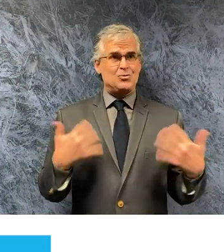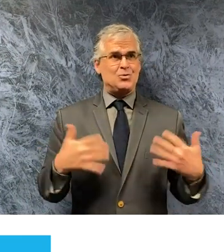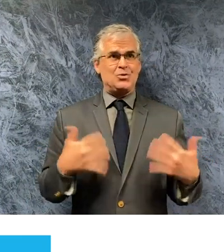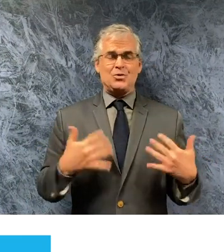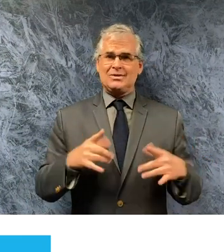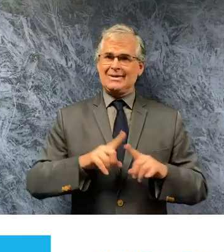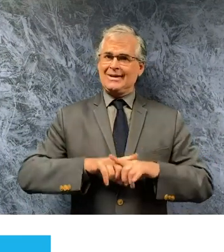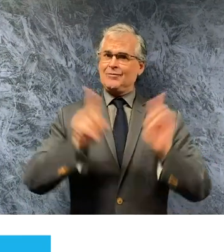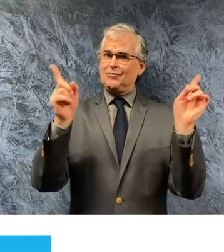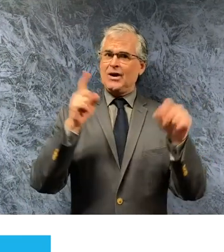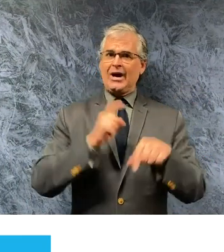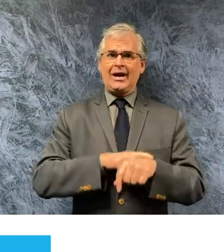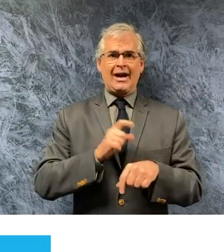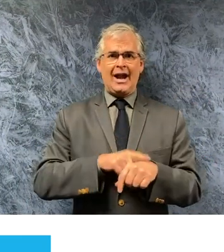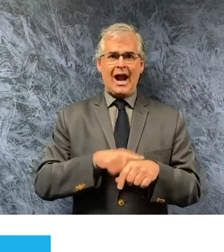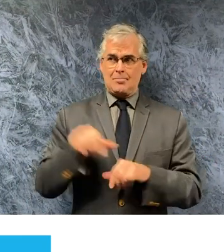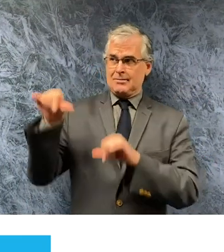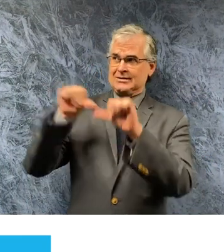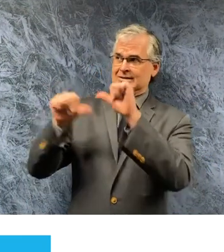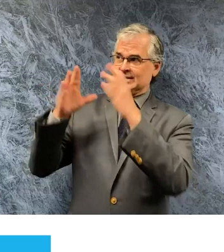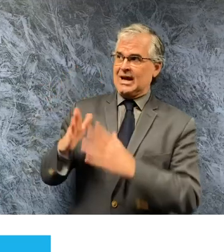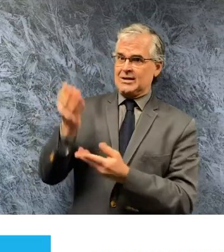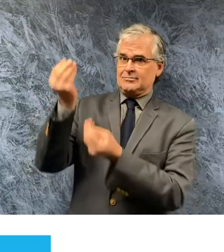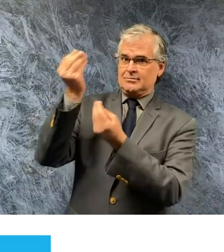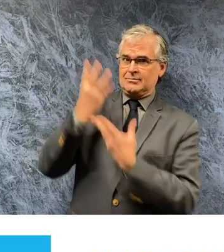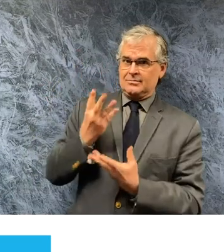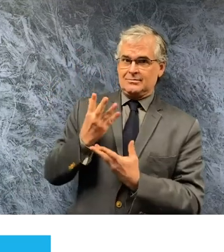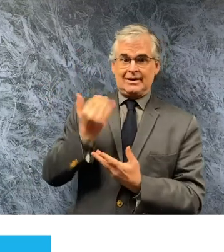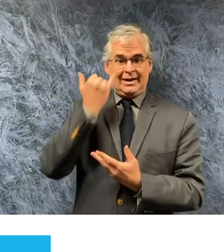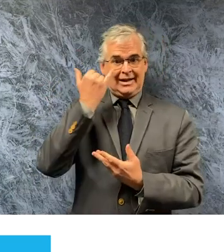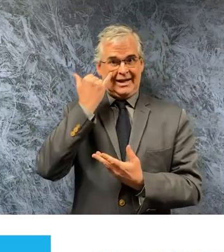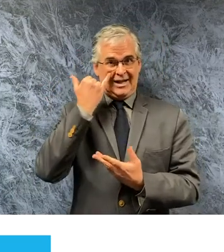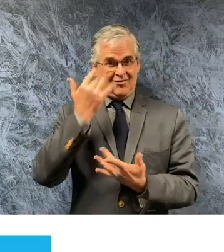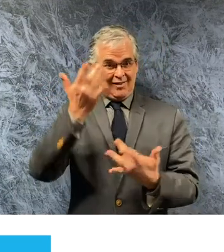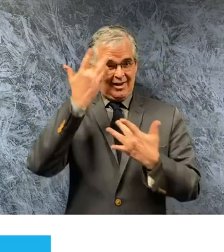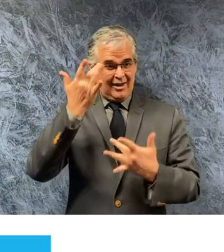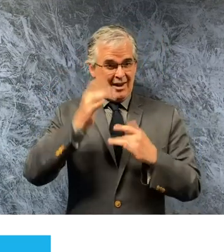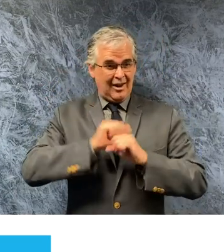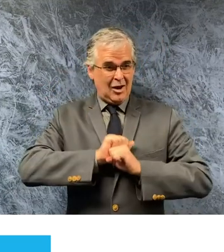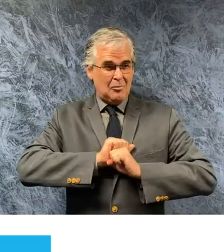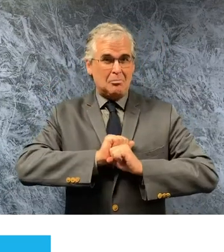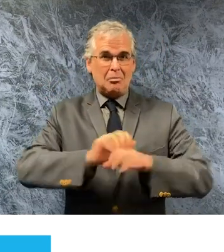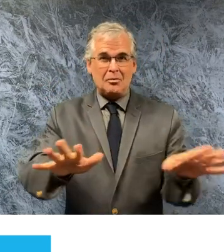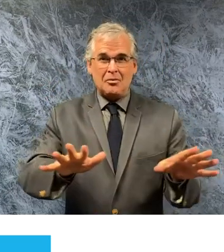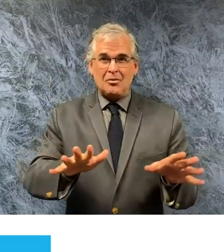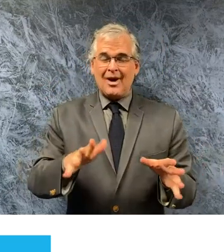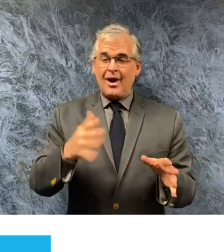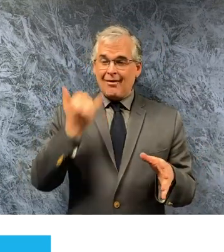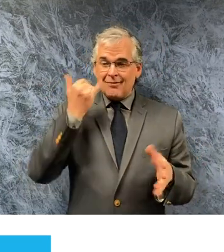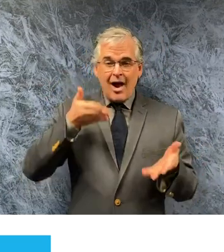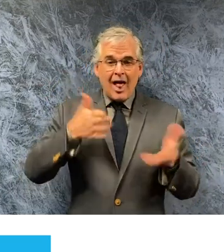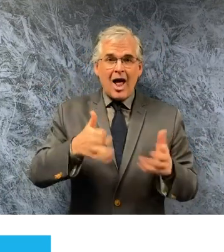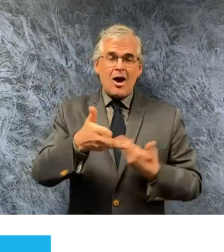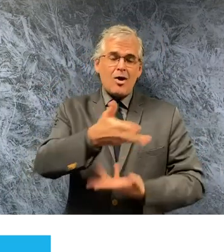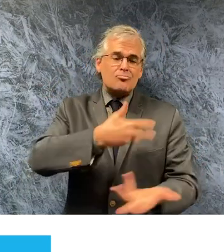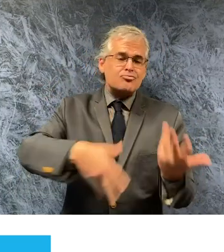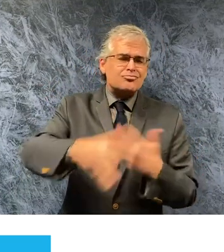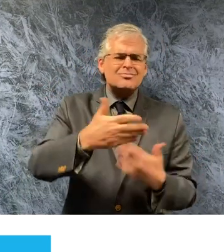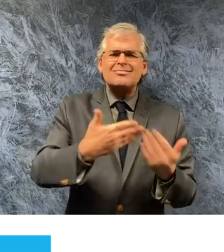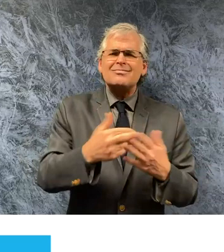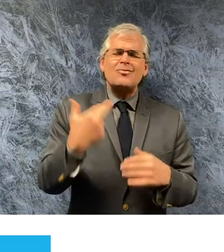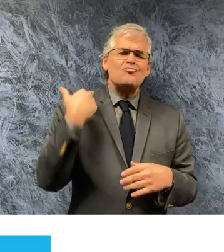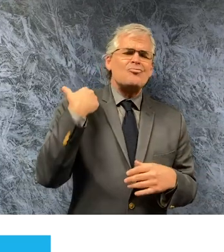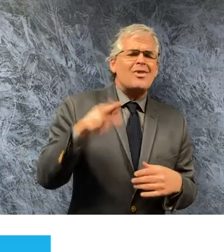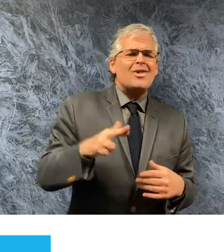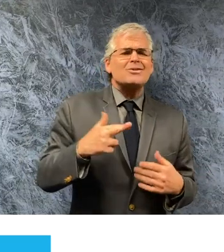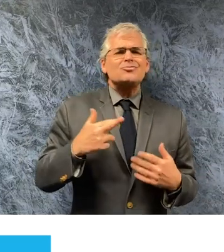putting large numbers of people together during a pandemic for any reason religious cultural economic or recreational